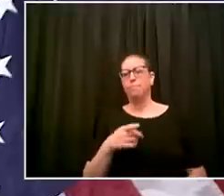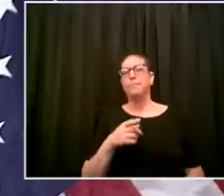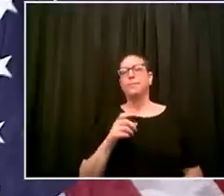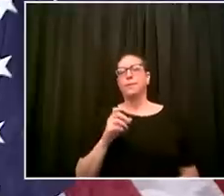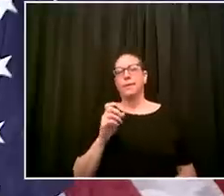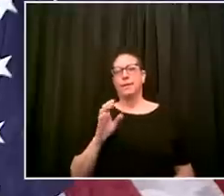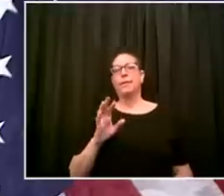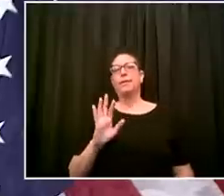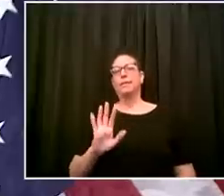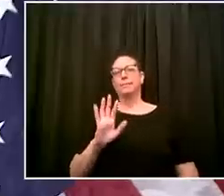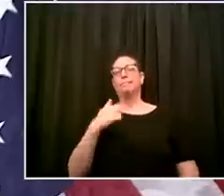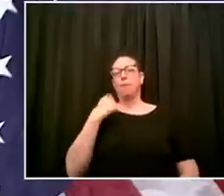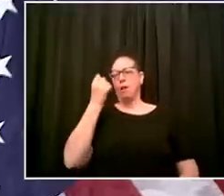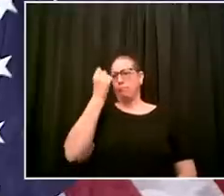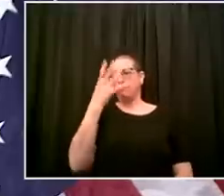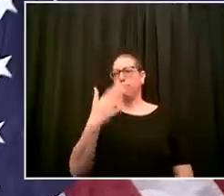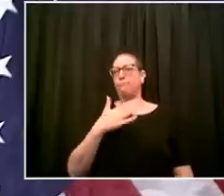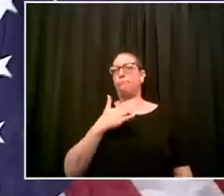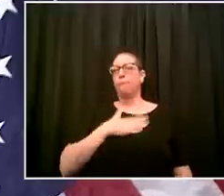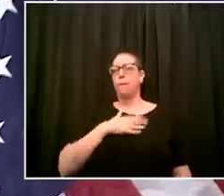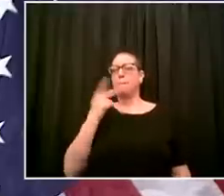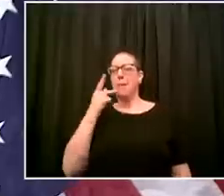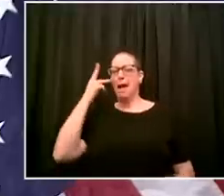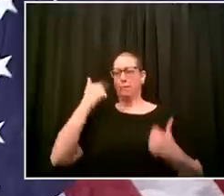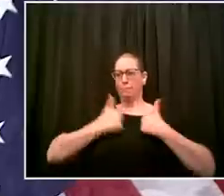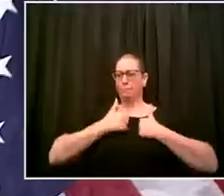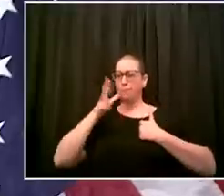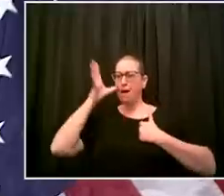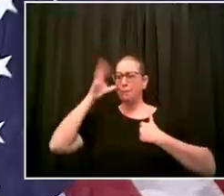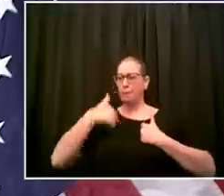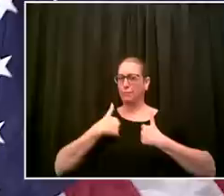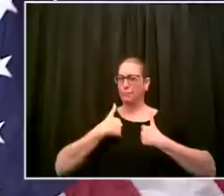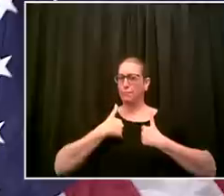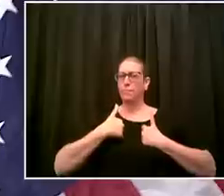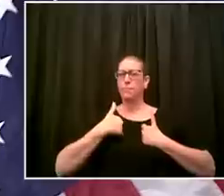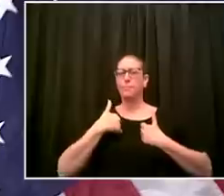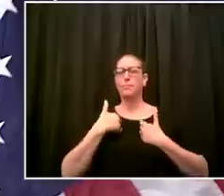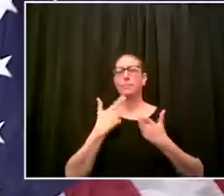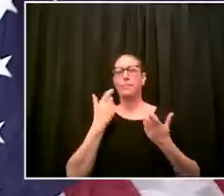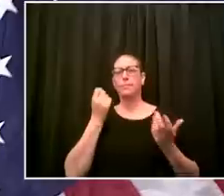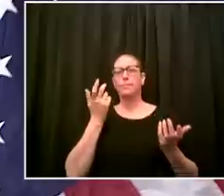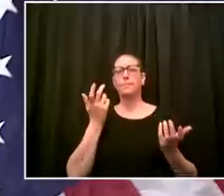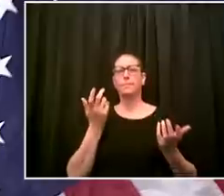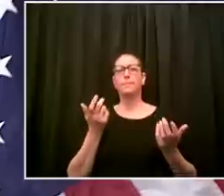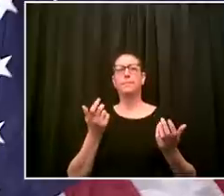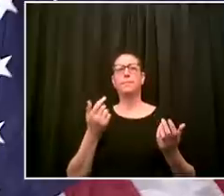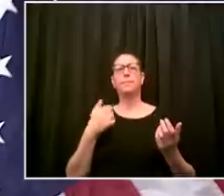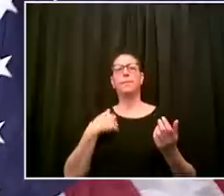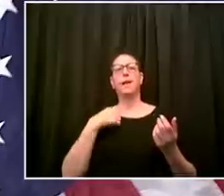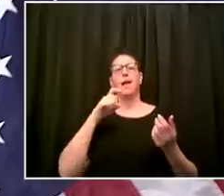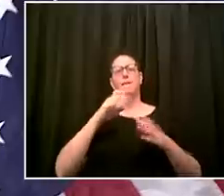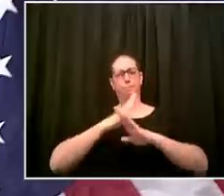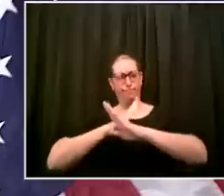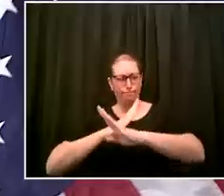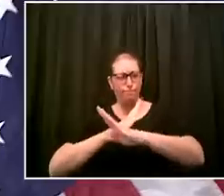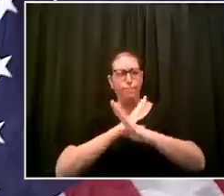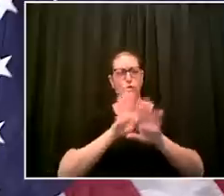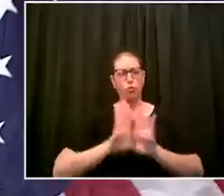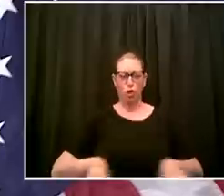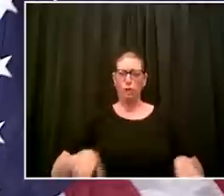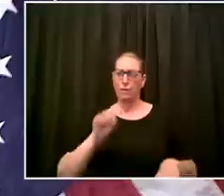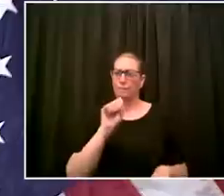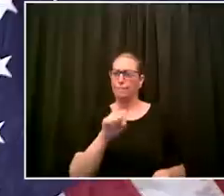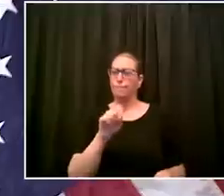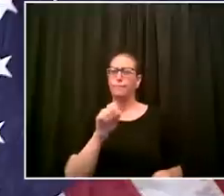is to protect people's health and safety and particularly our families our children i'm very very concerned so yes that information